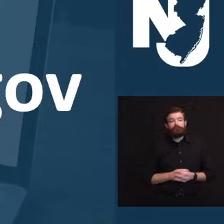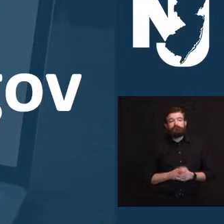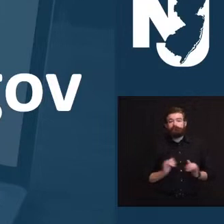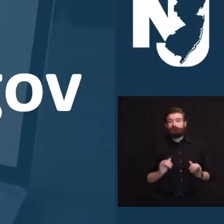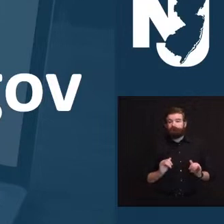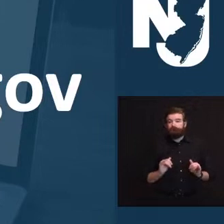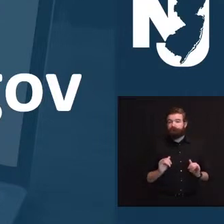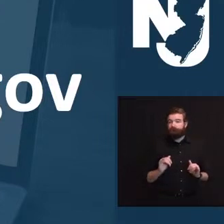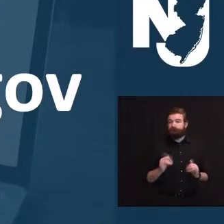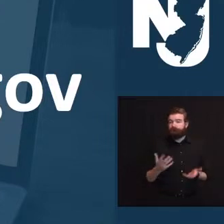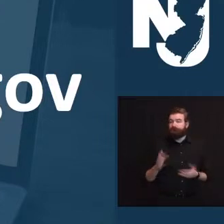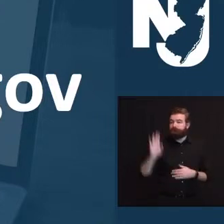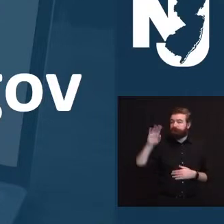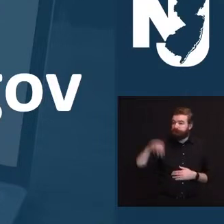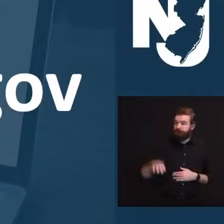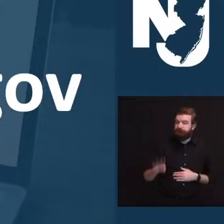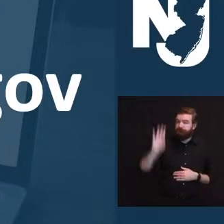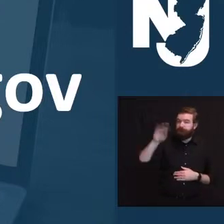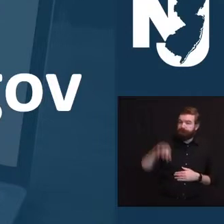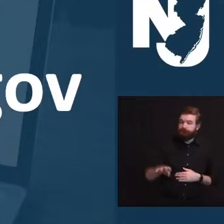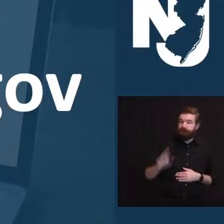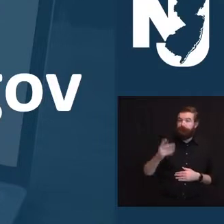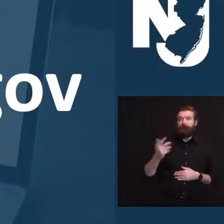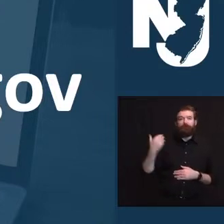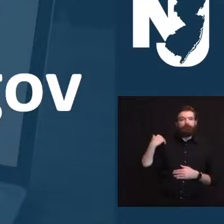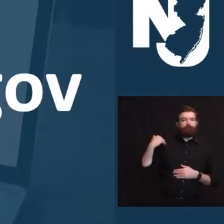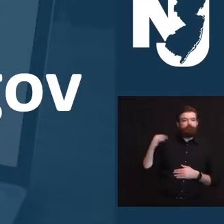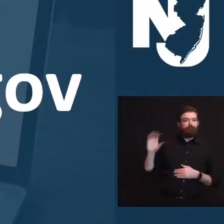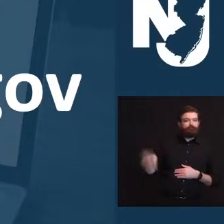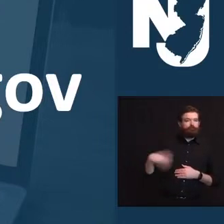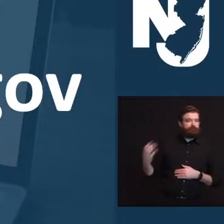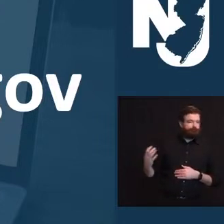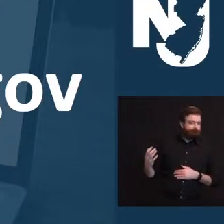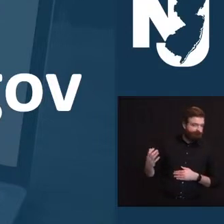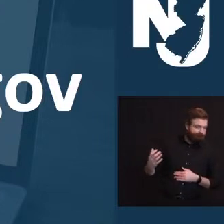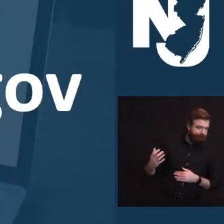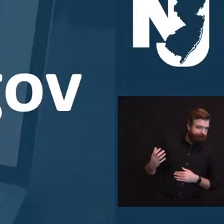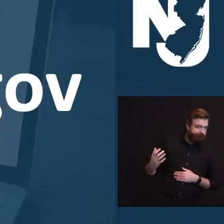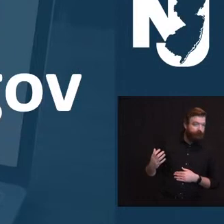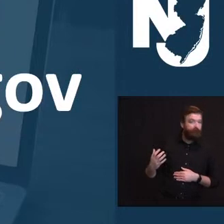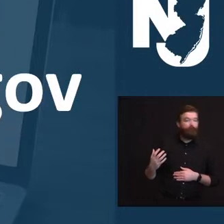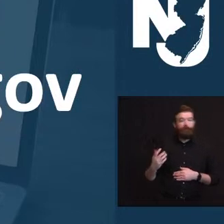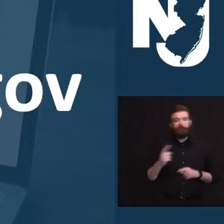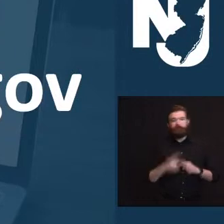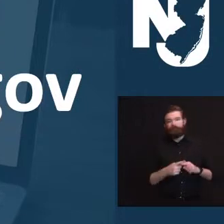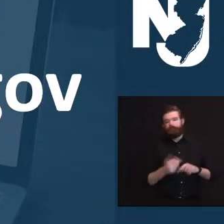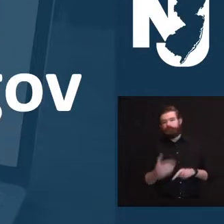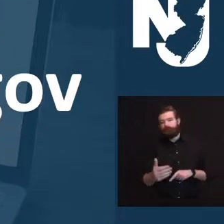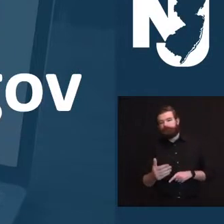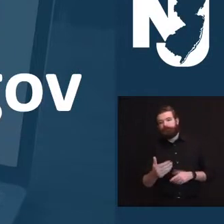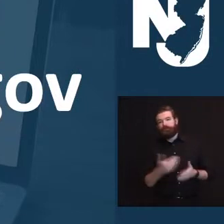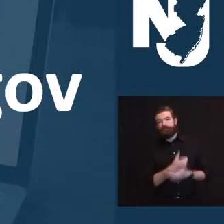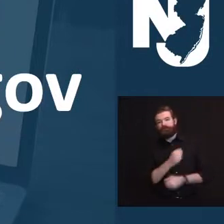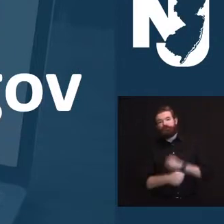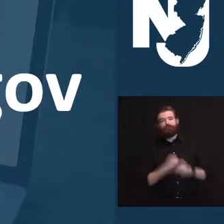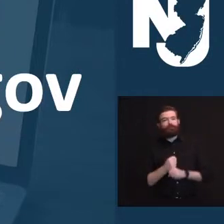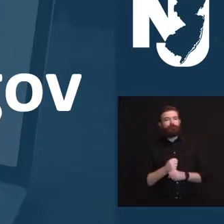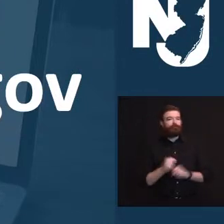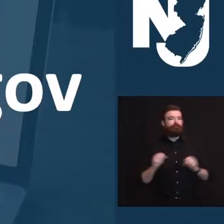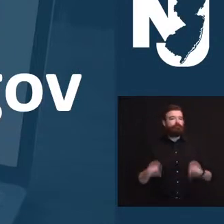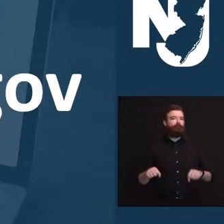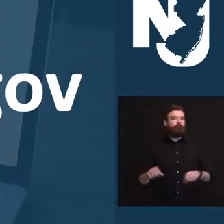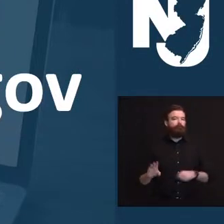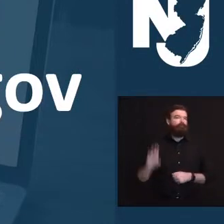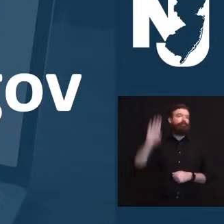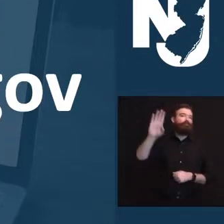of Christmas, and then we will have New Year's Eve standing on deck. Hopefully, more and more of you are taking